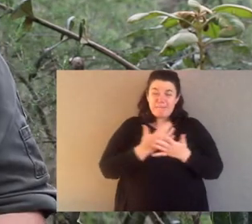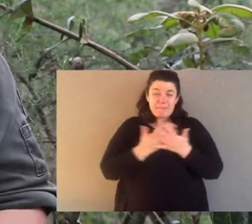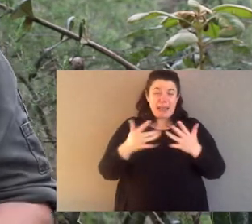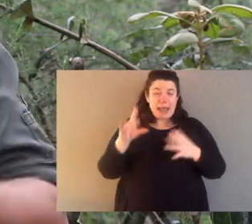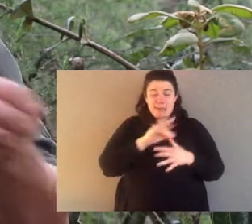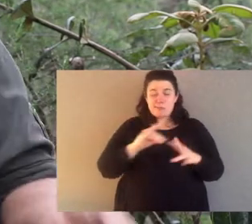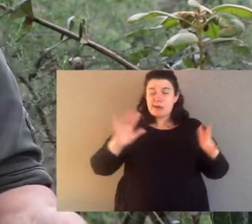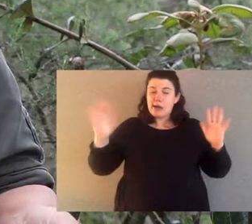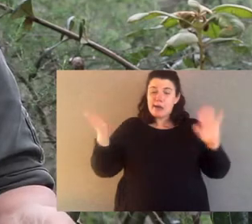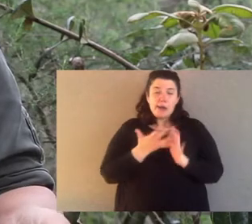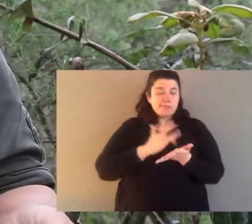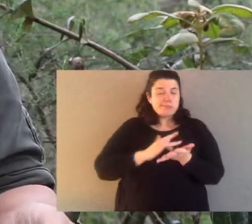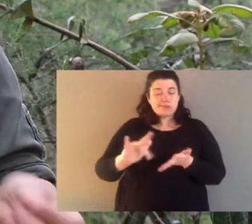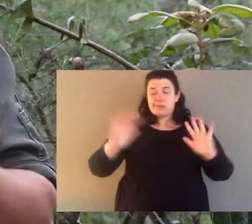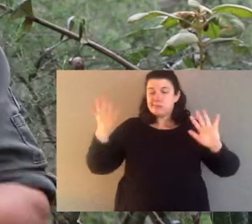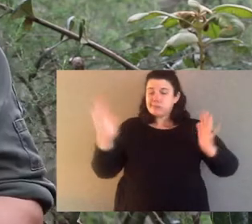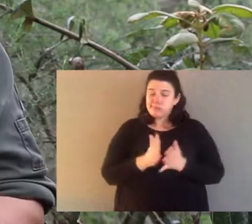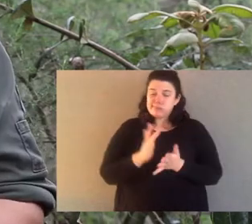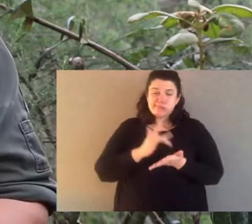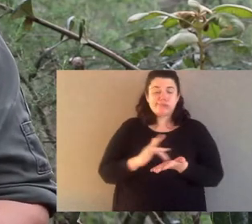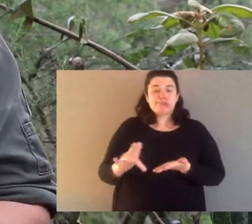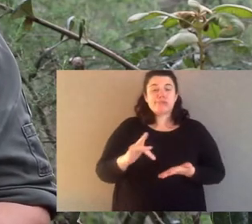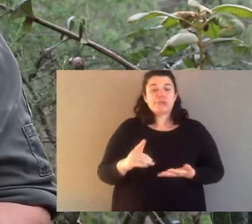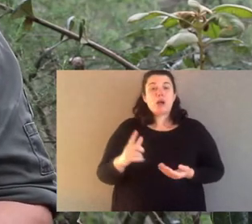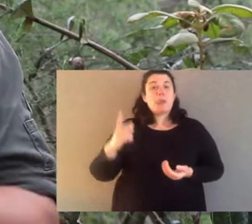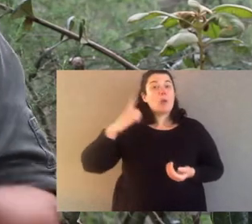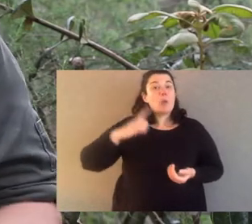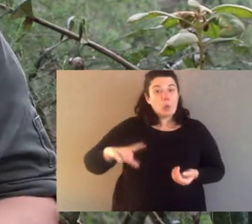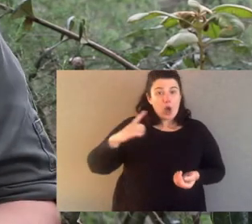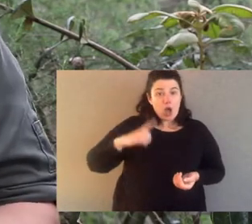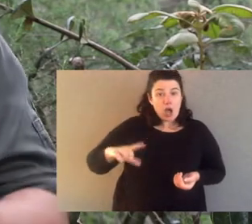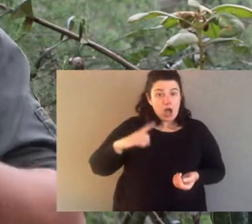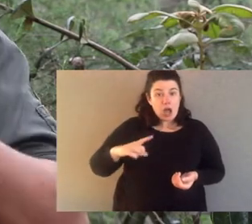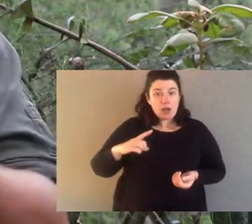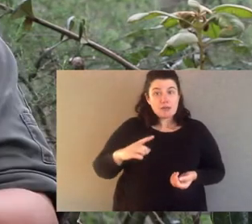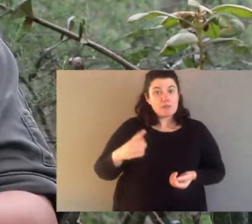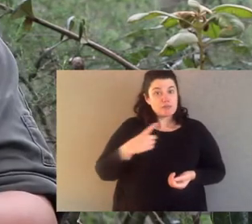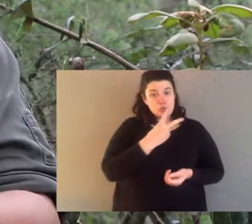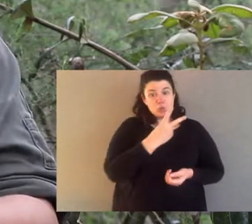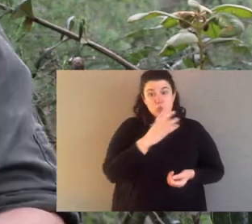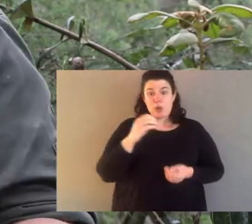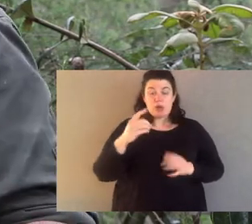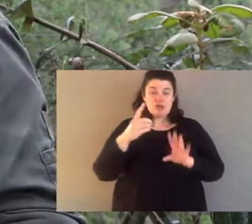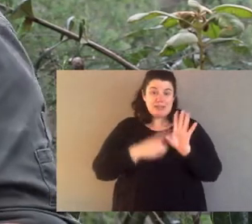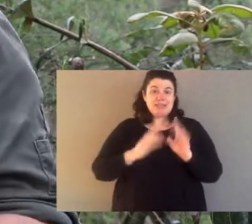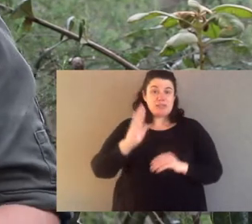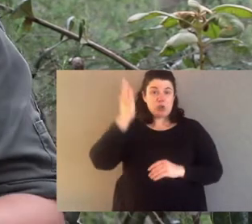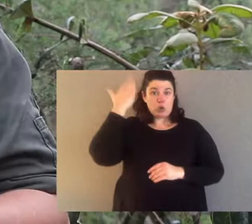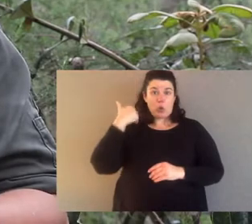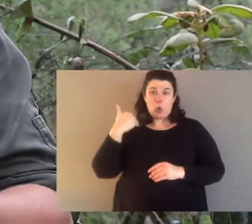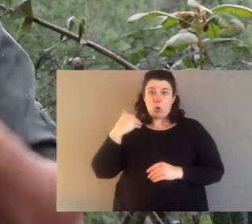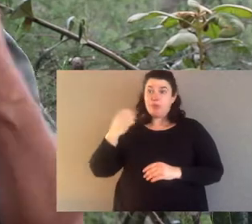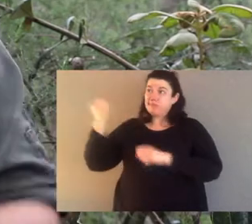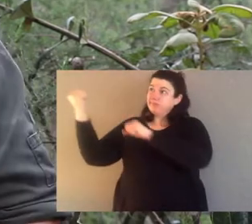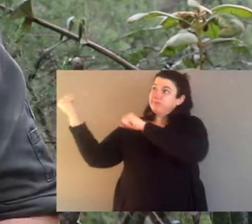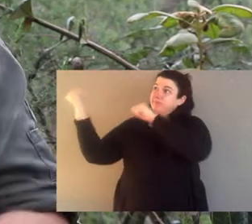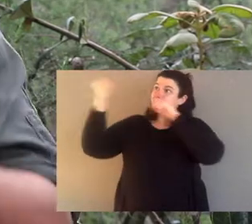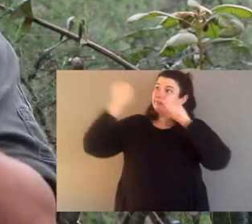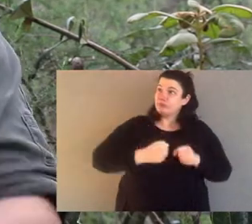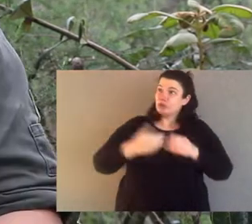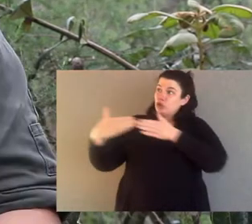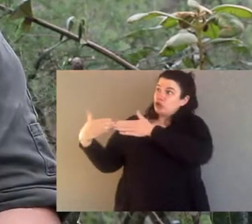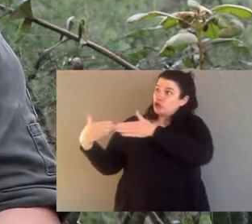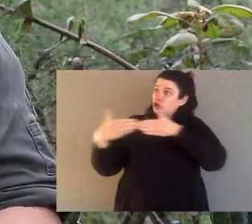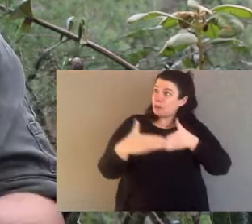extinction rate on earth. Now, why do we have that? We have it because of the introduction 200 years ago of the feral